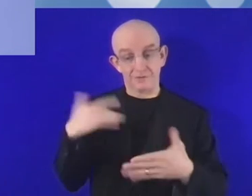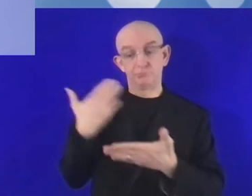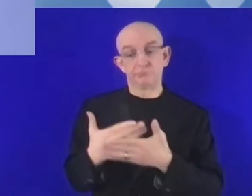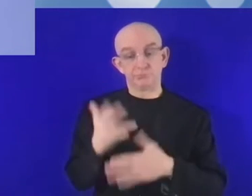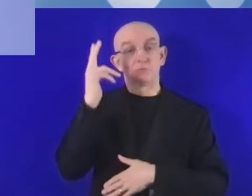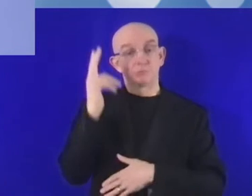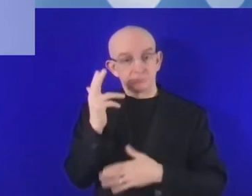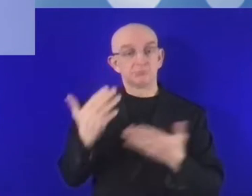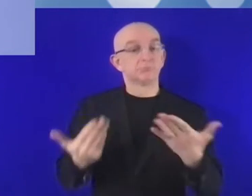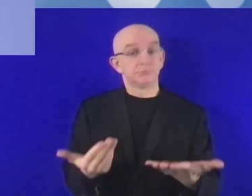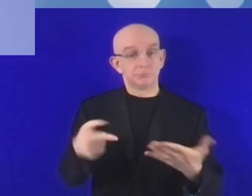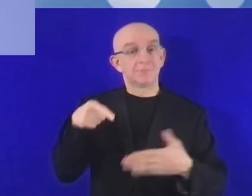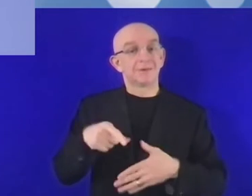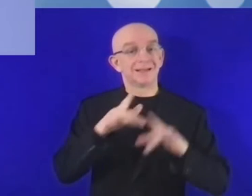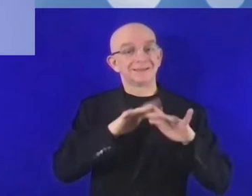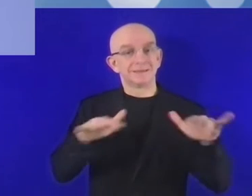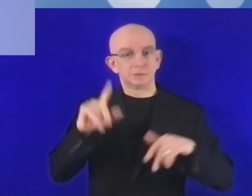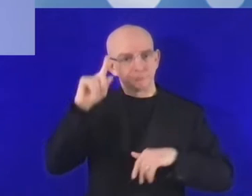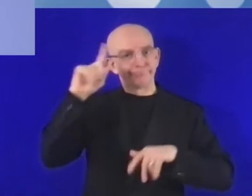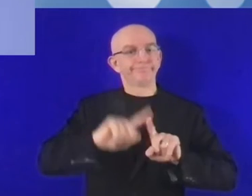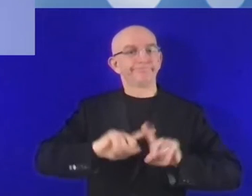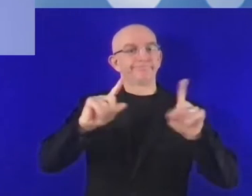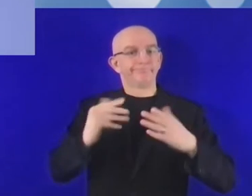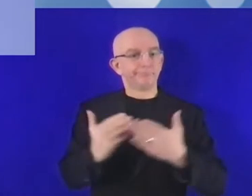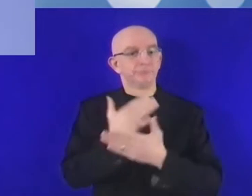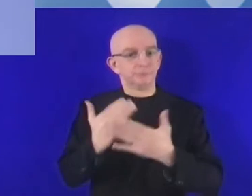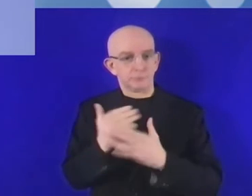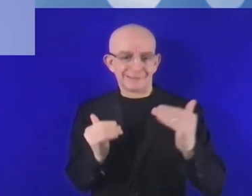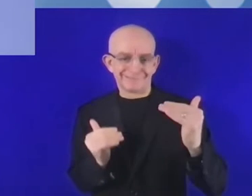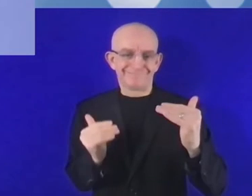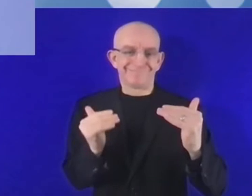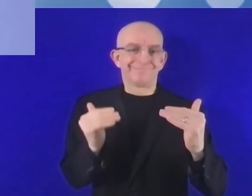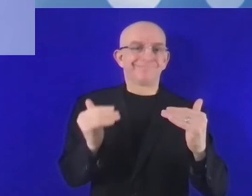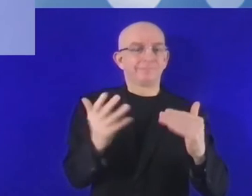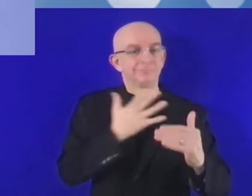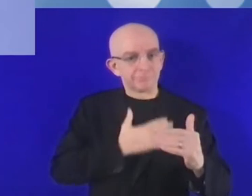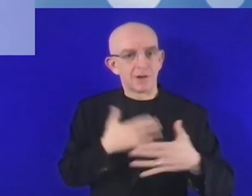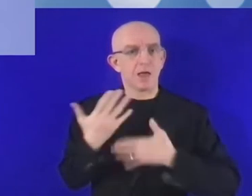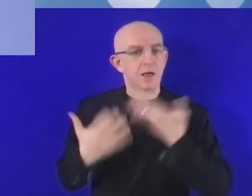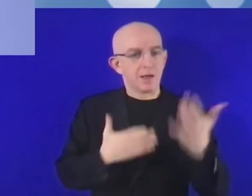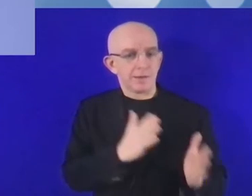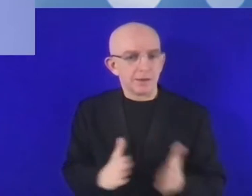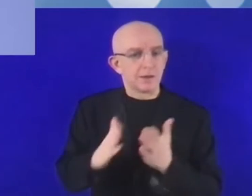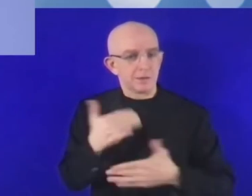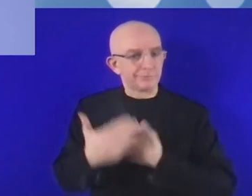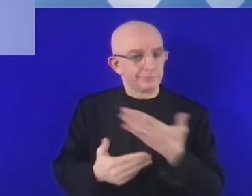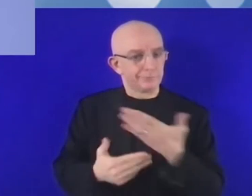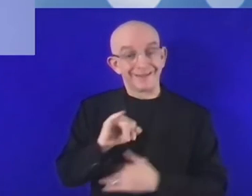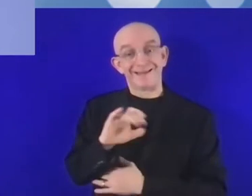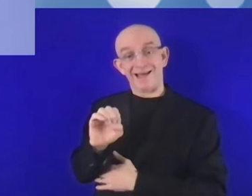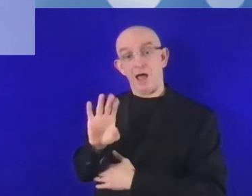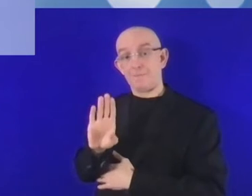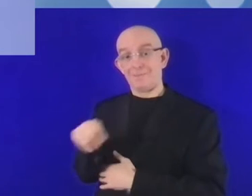leading this exercise and supervising. So, all in all, such collaborative